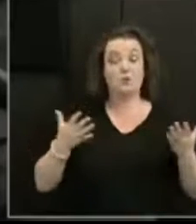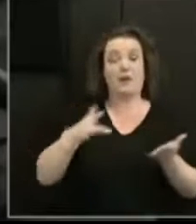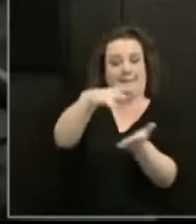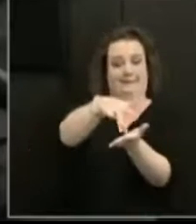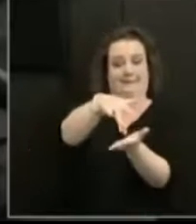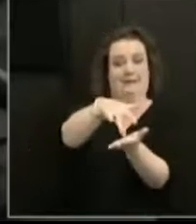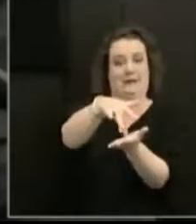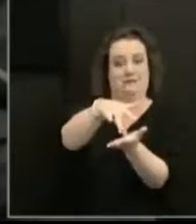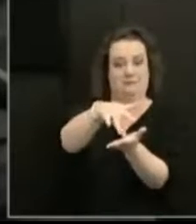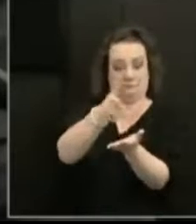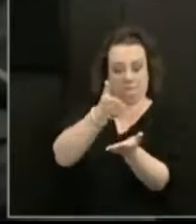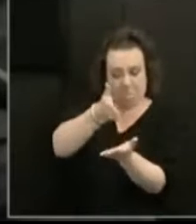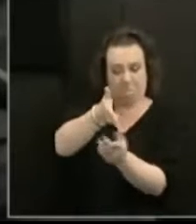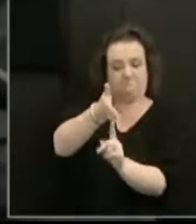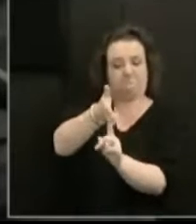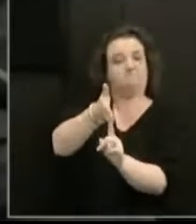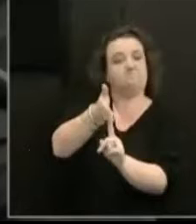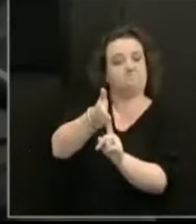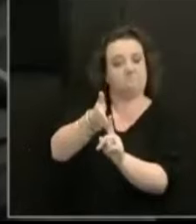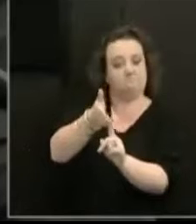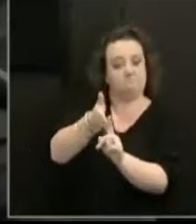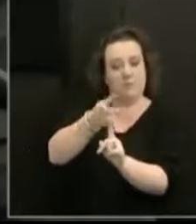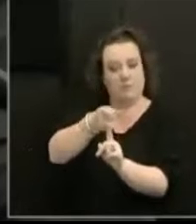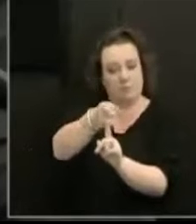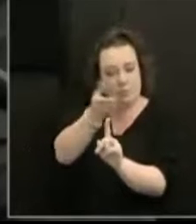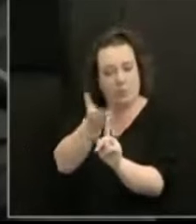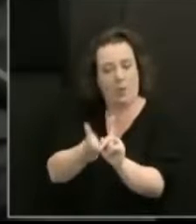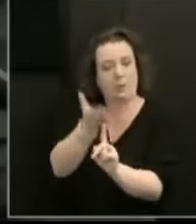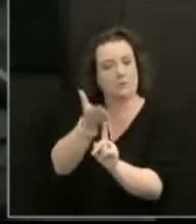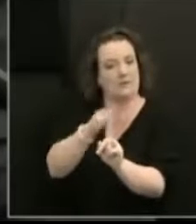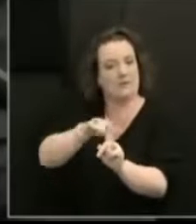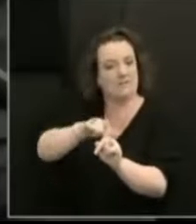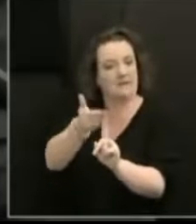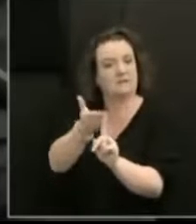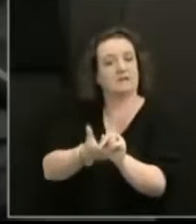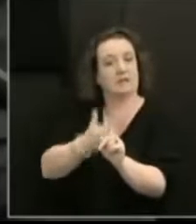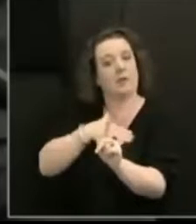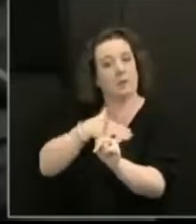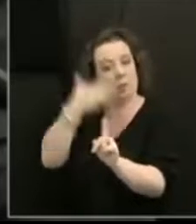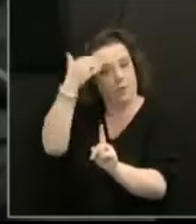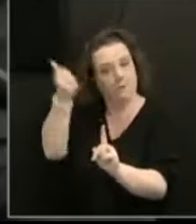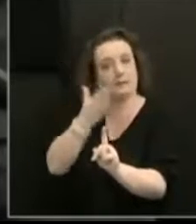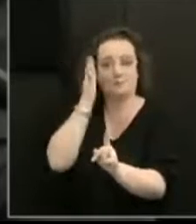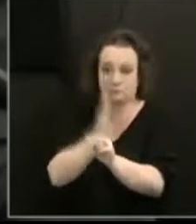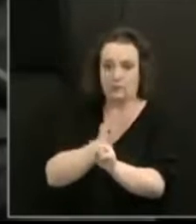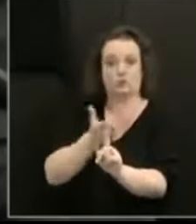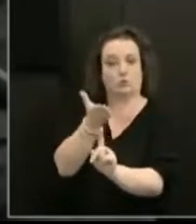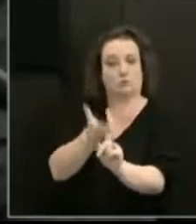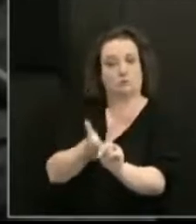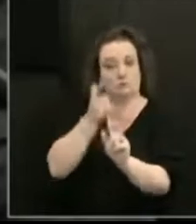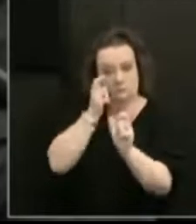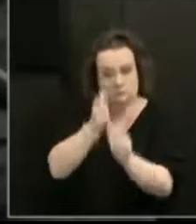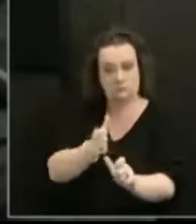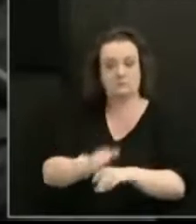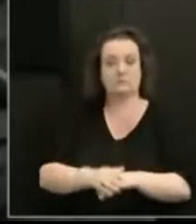inquiry that is truly and genuinely concerned with the wellbeing of those who have been affected. An inquiry that will do whatever it